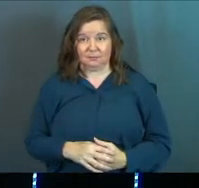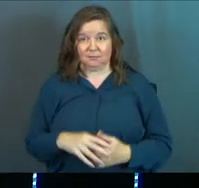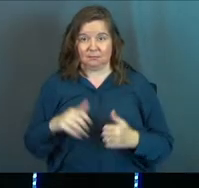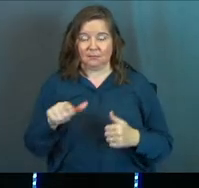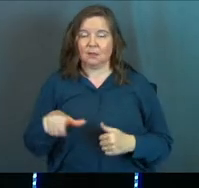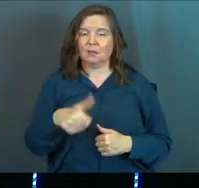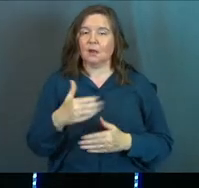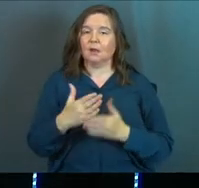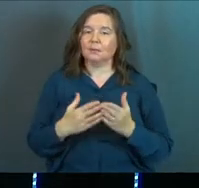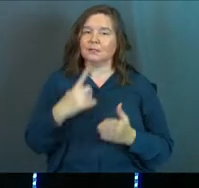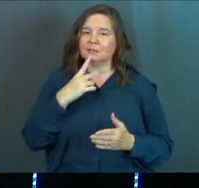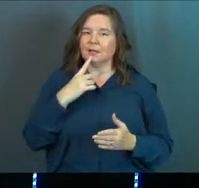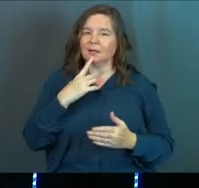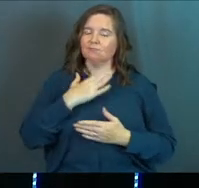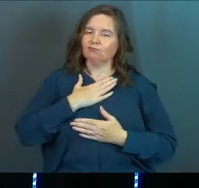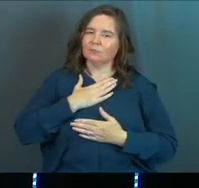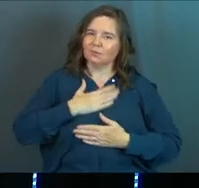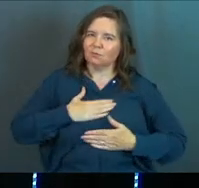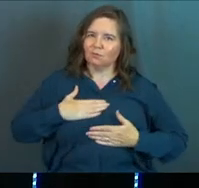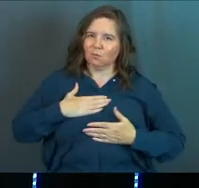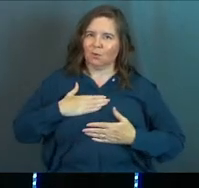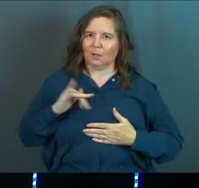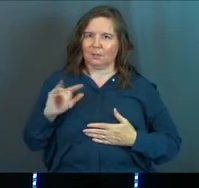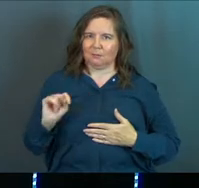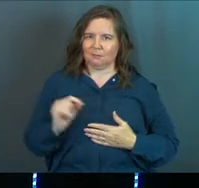The other piece he says is enjoy it.